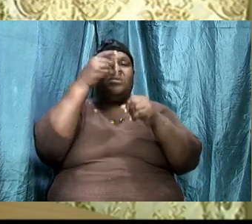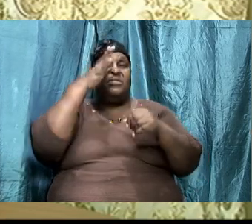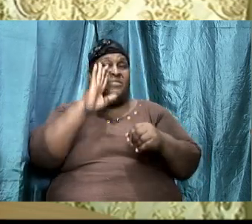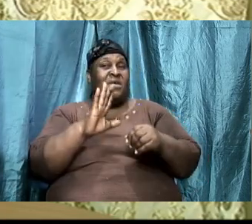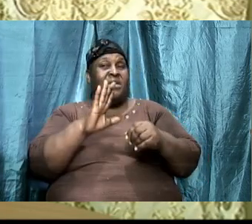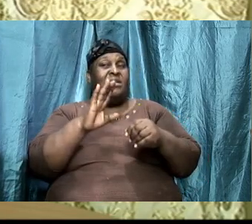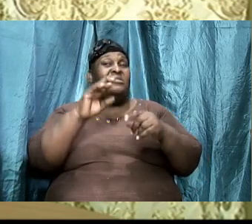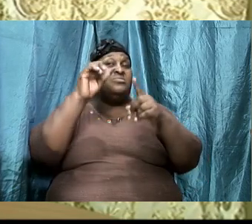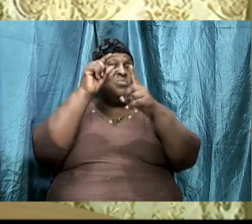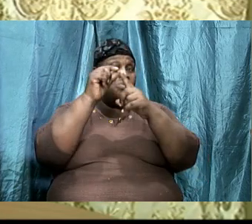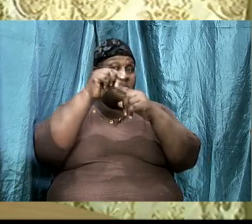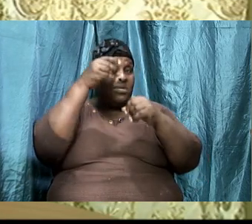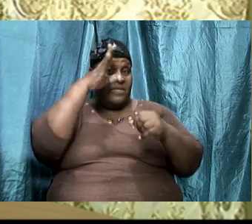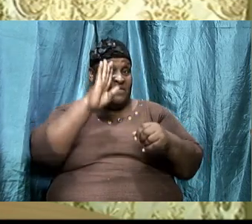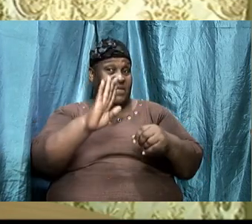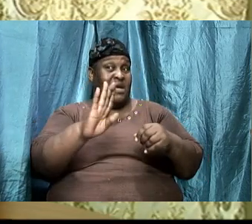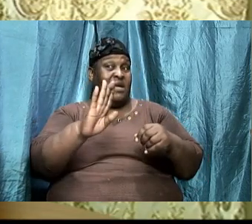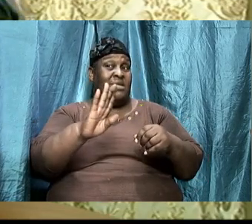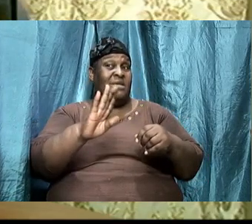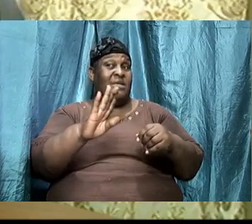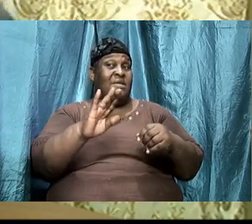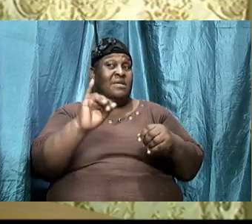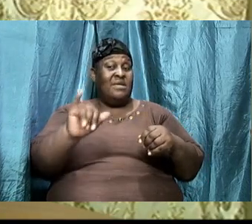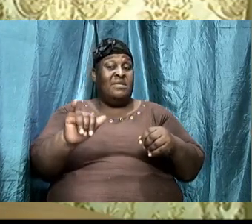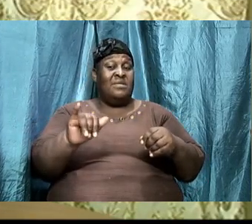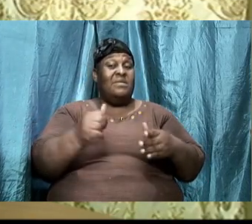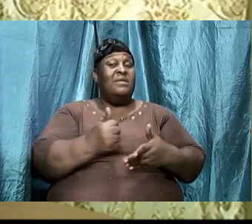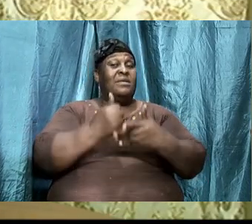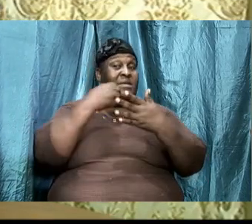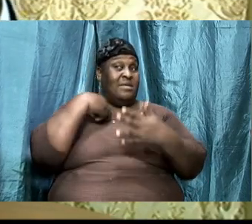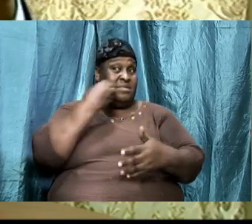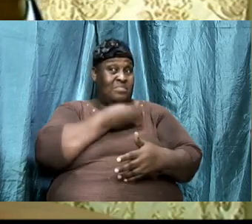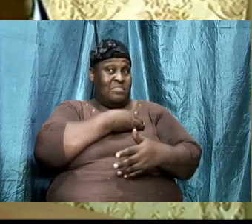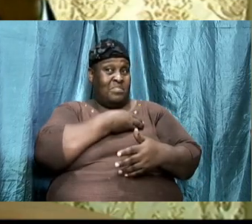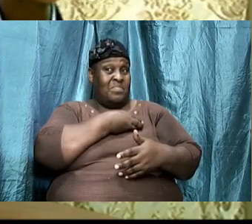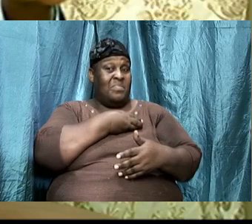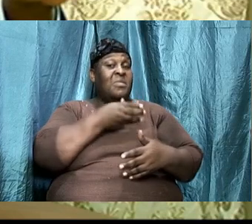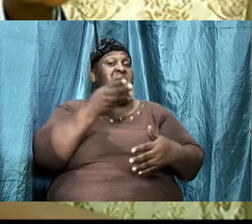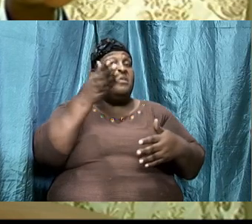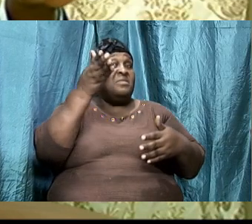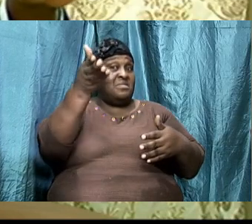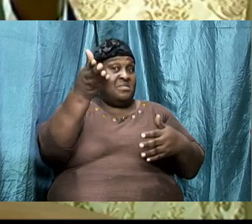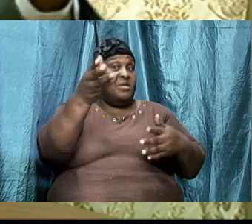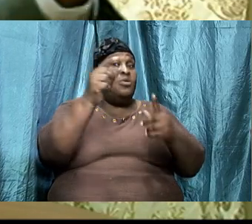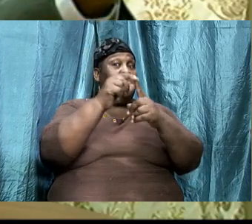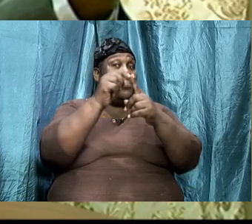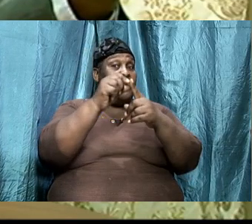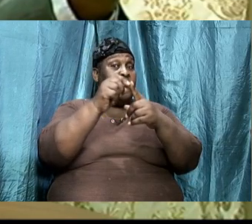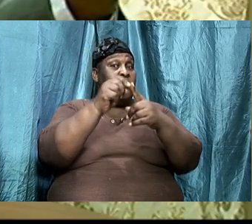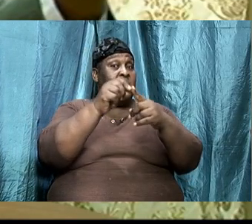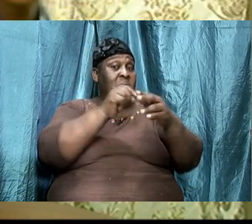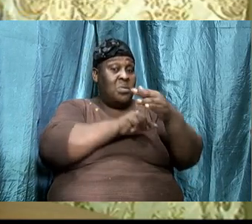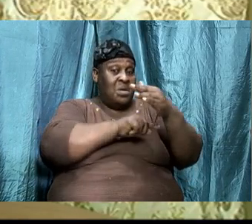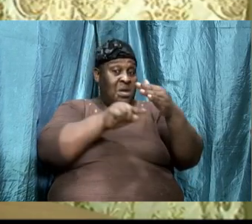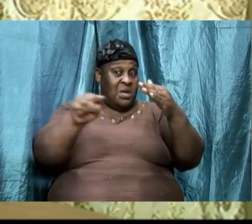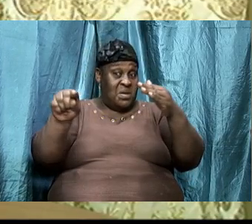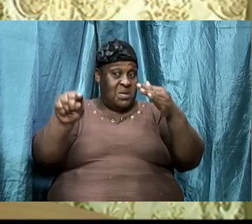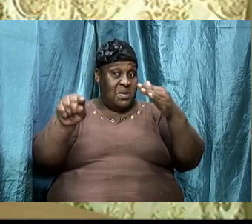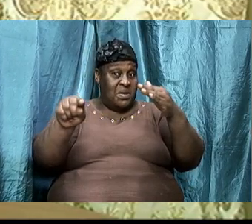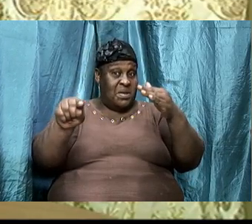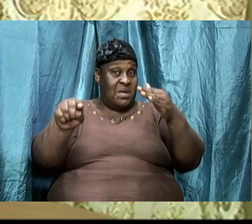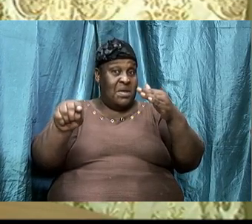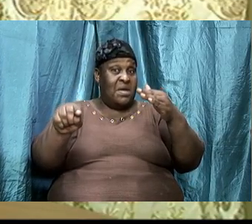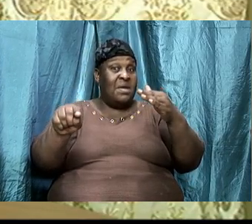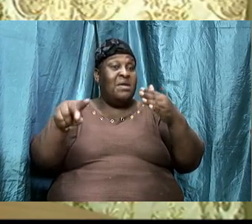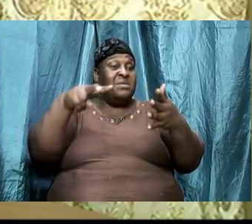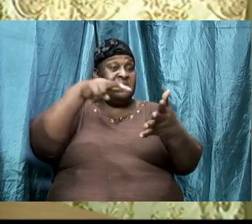it is the word of God now that will help us. Those words that you underline in your Bible stand against the wiles